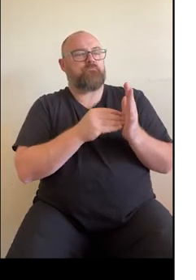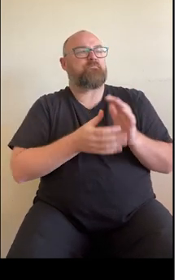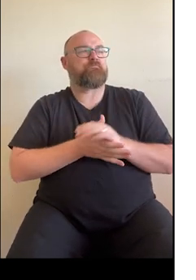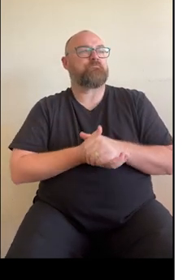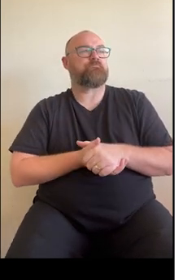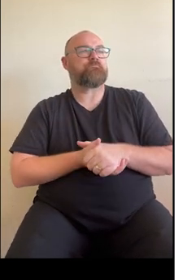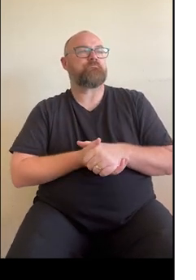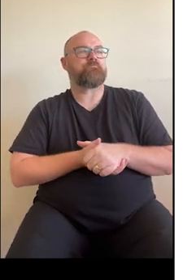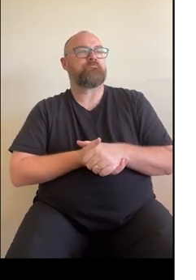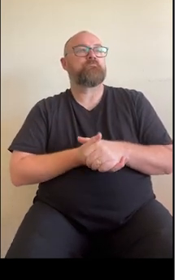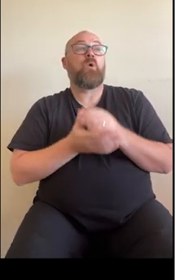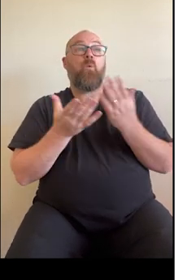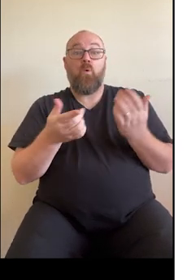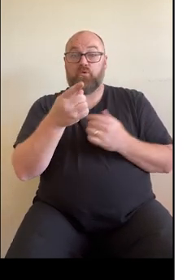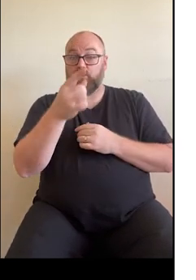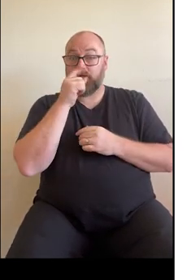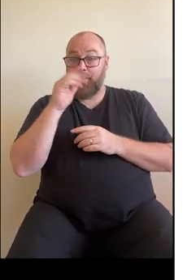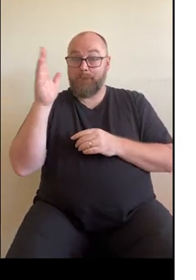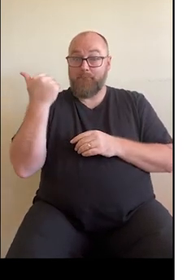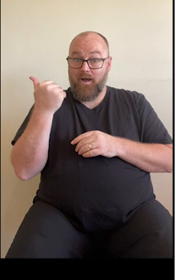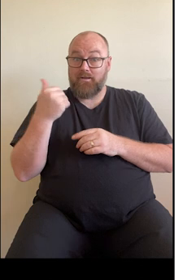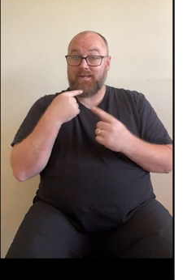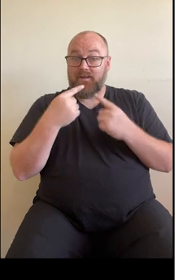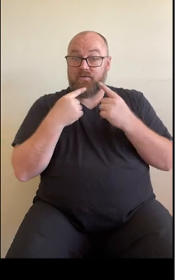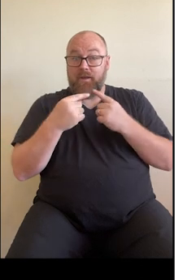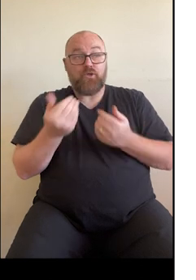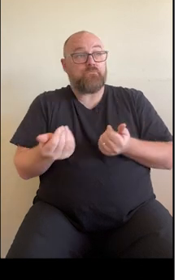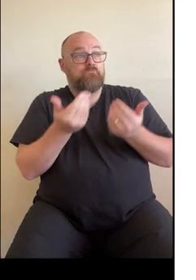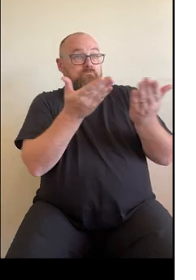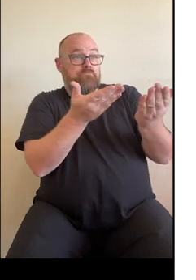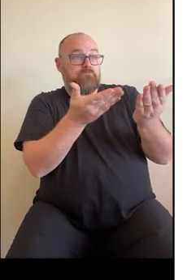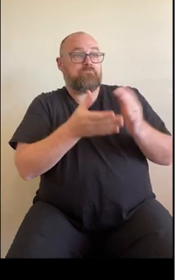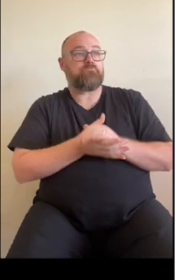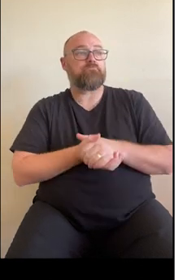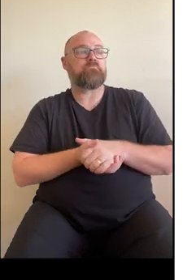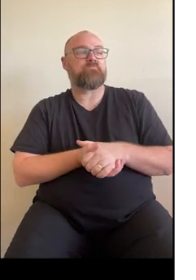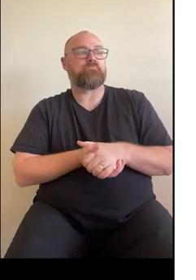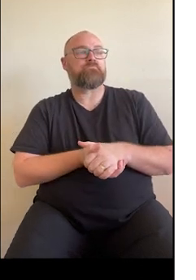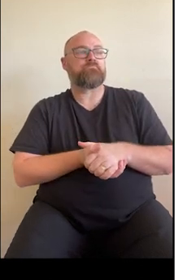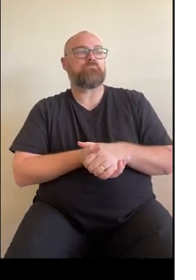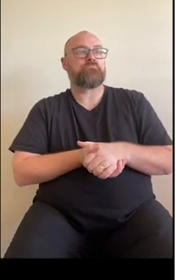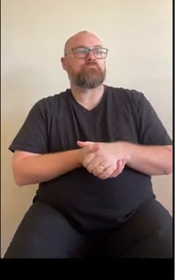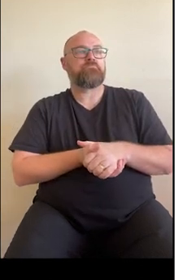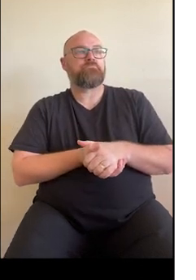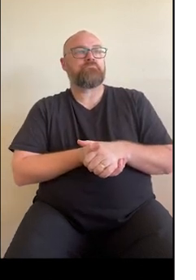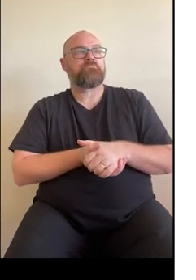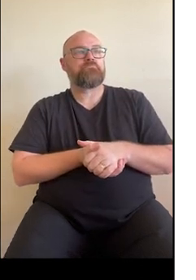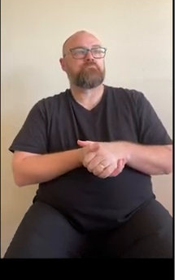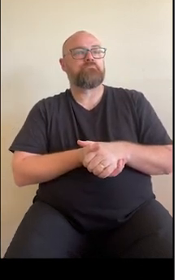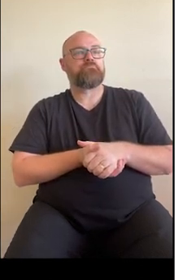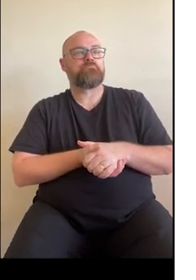You can also view past sessions that we've recorded, if you've missed any.